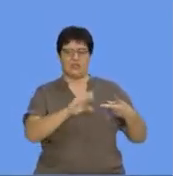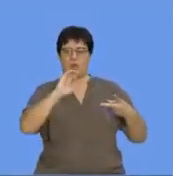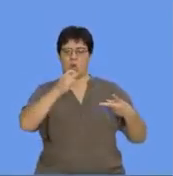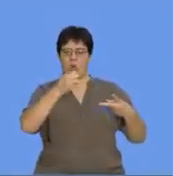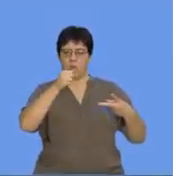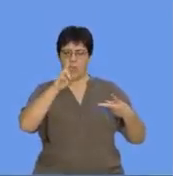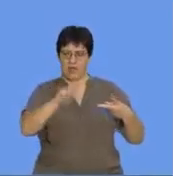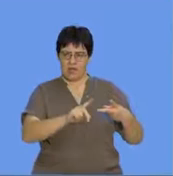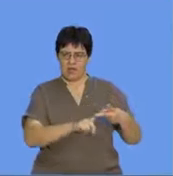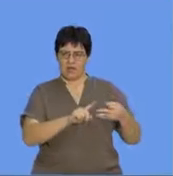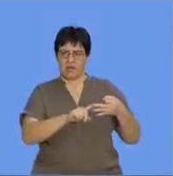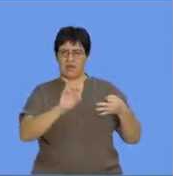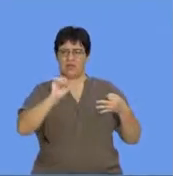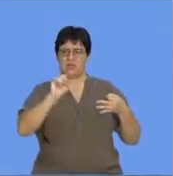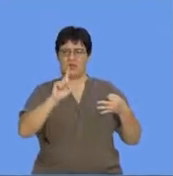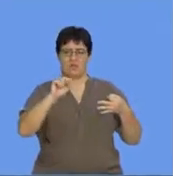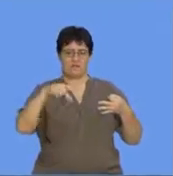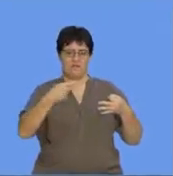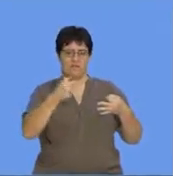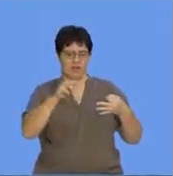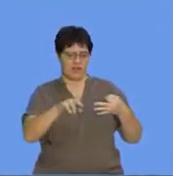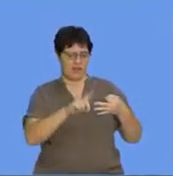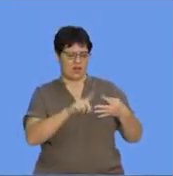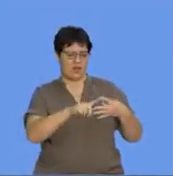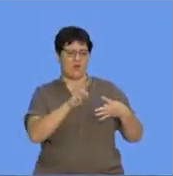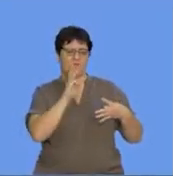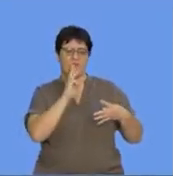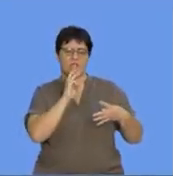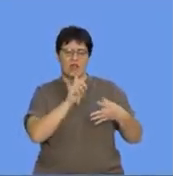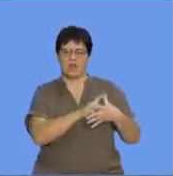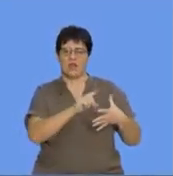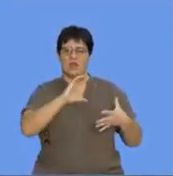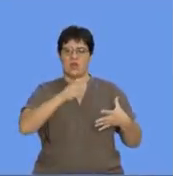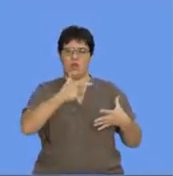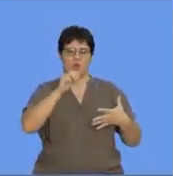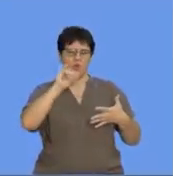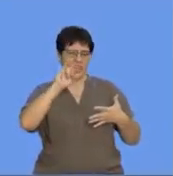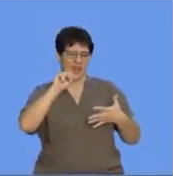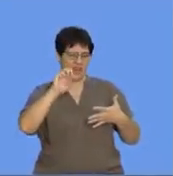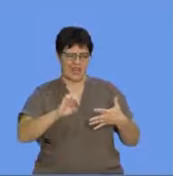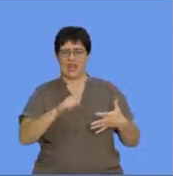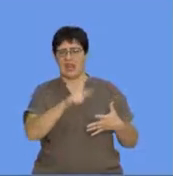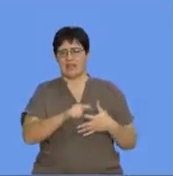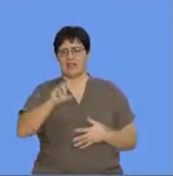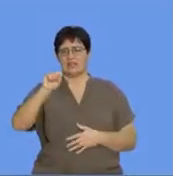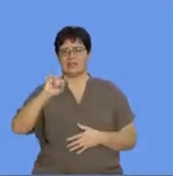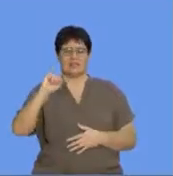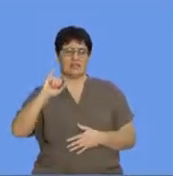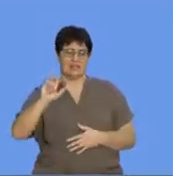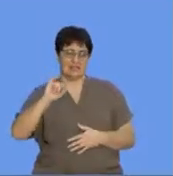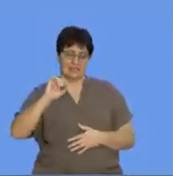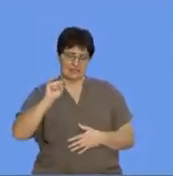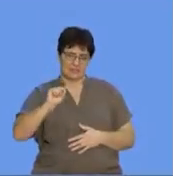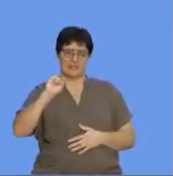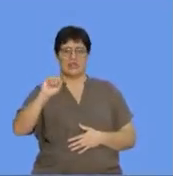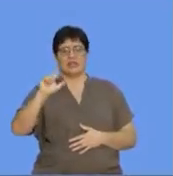got sulfur. We have got water. We've got chlorine and we have silicon. So there is a total of six substances. So